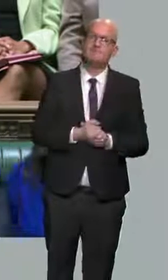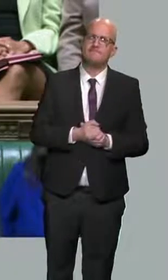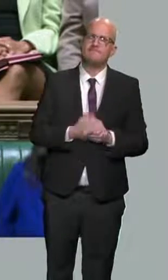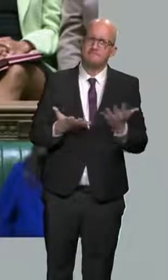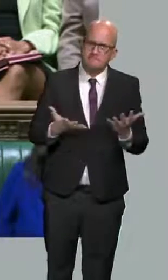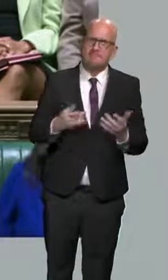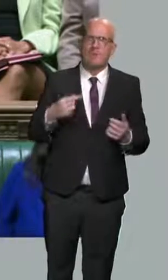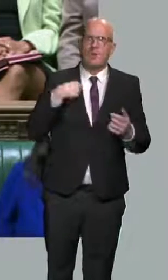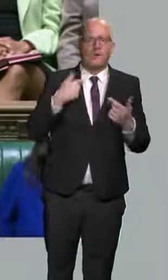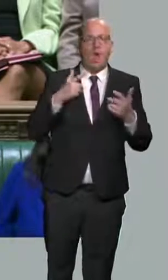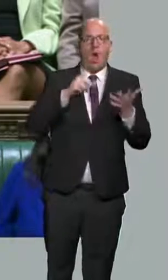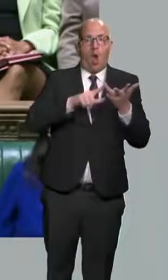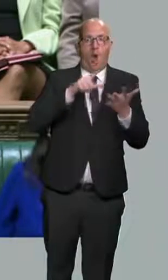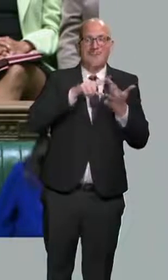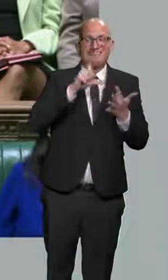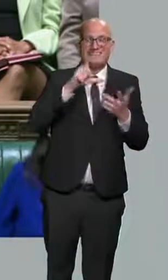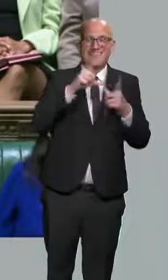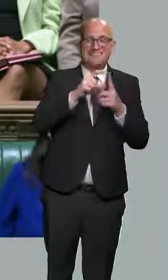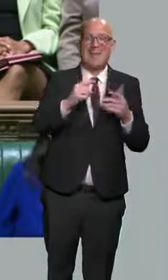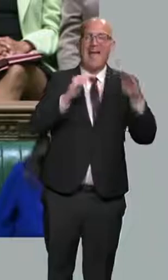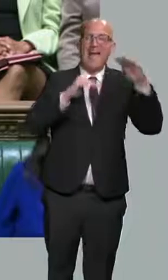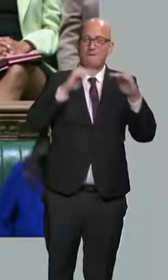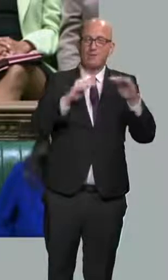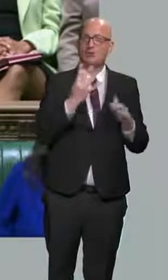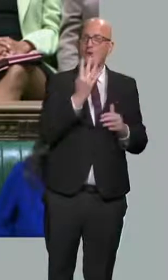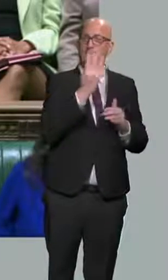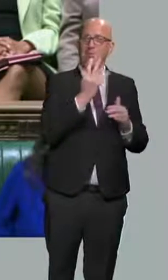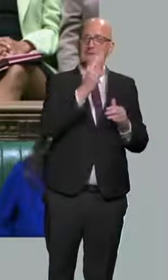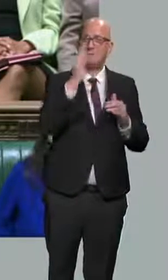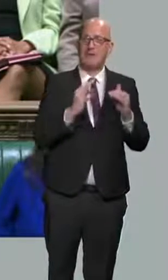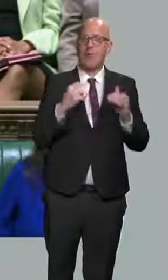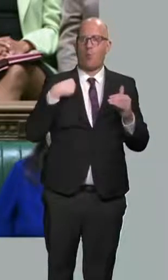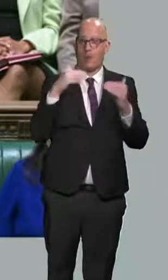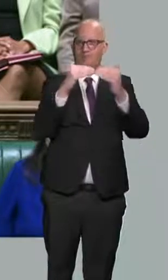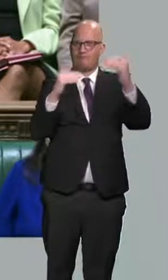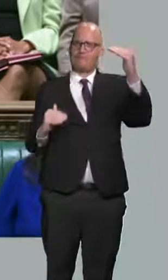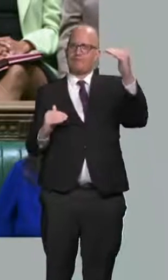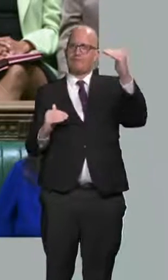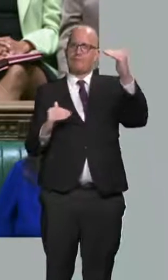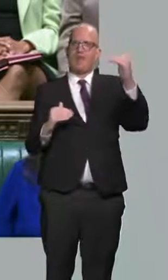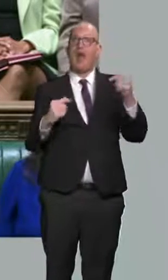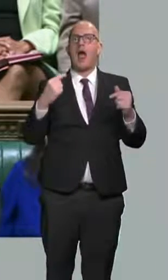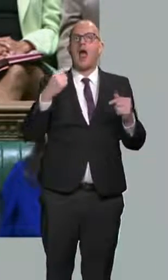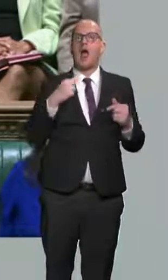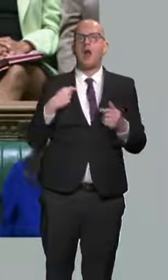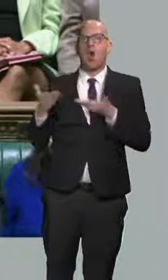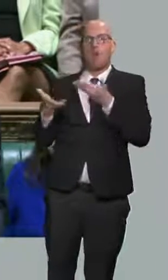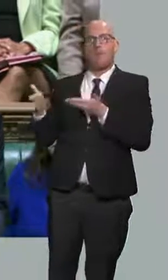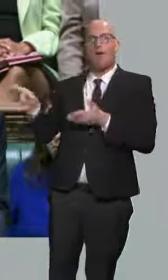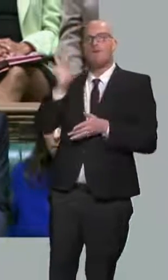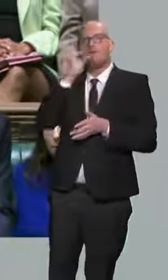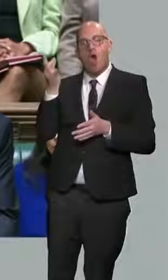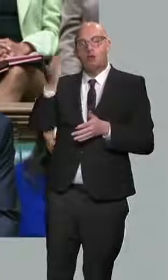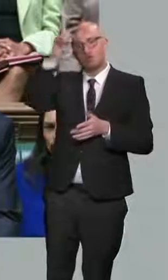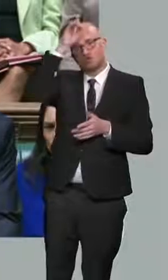than the OECD average of 14 per cent. And it accounts for fully half our productivity gap with France and Germany.